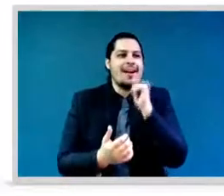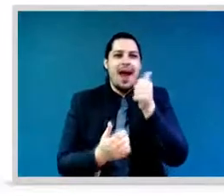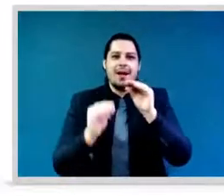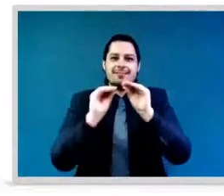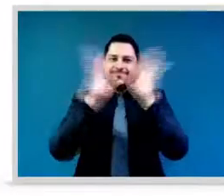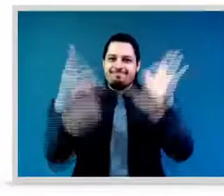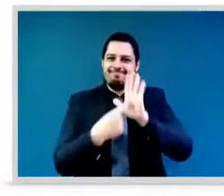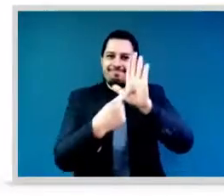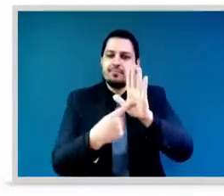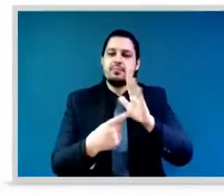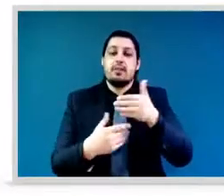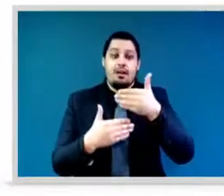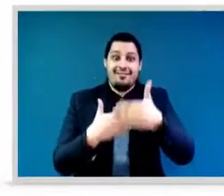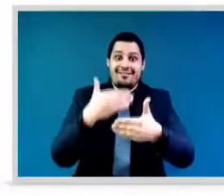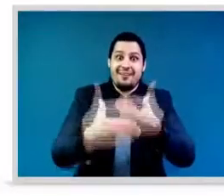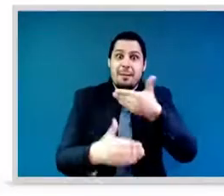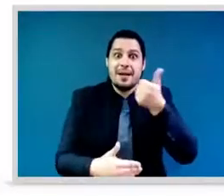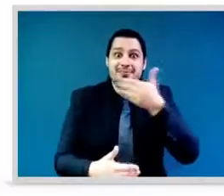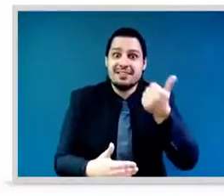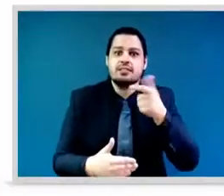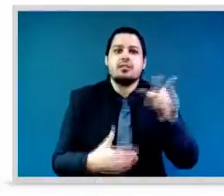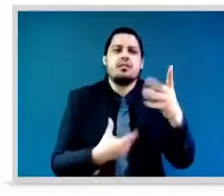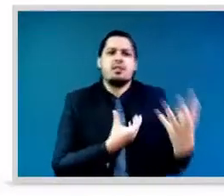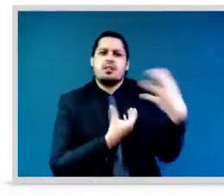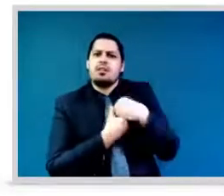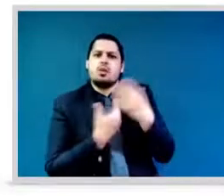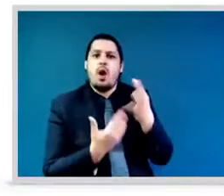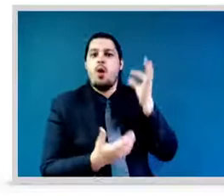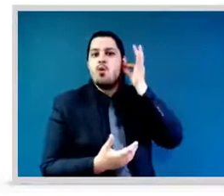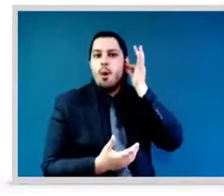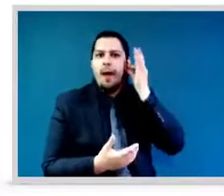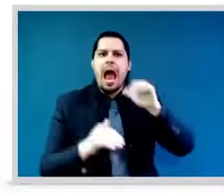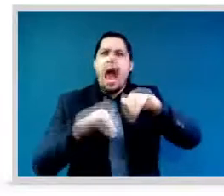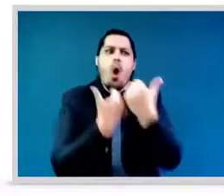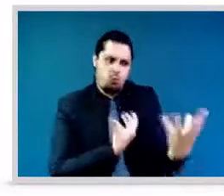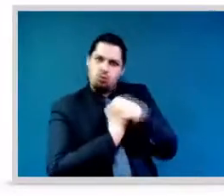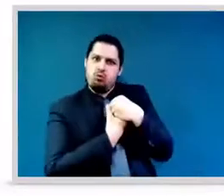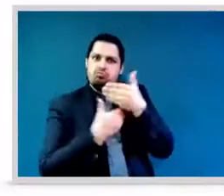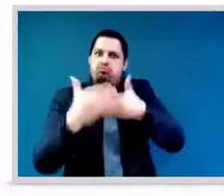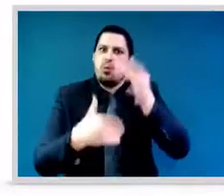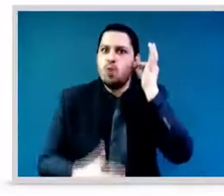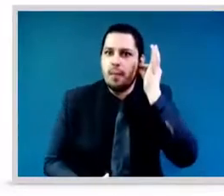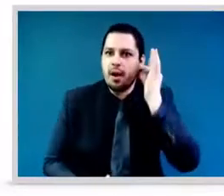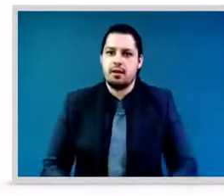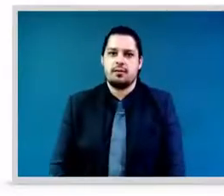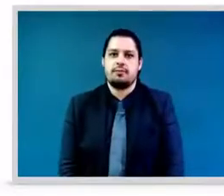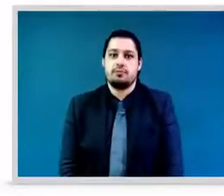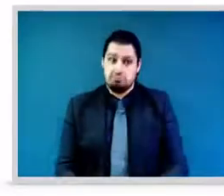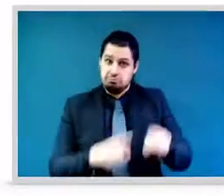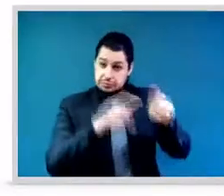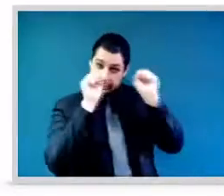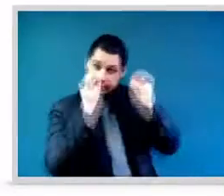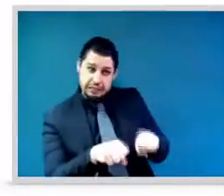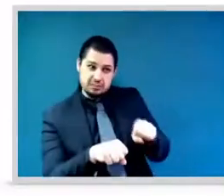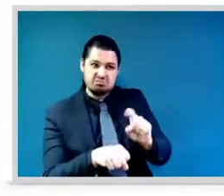processes are solely merit-based. And this excludes one of the reasons for why women are not able to participate